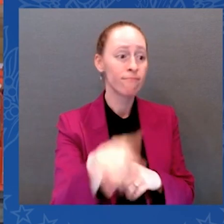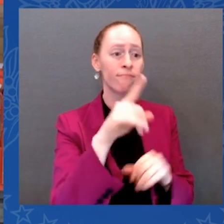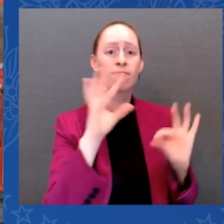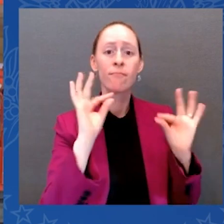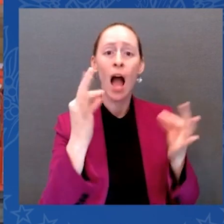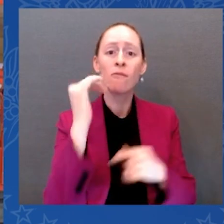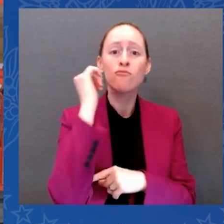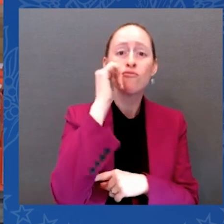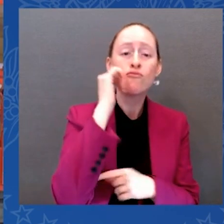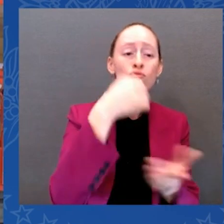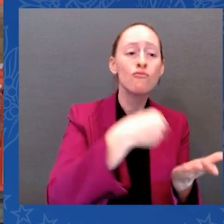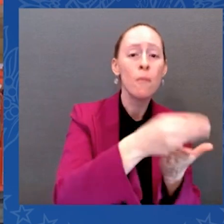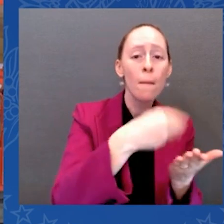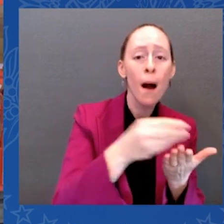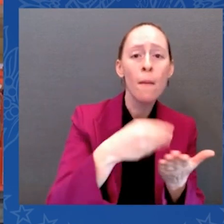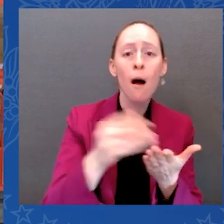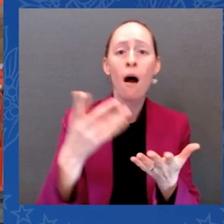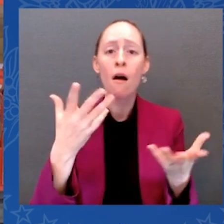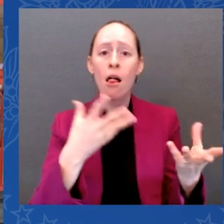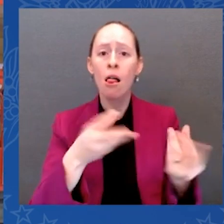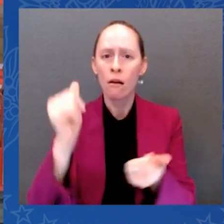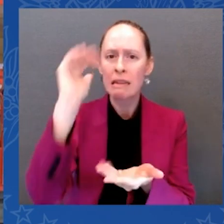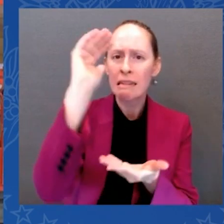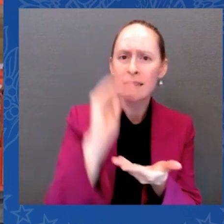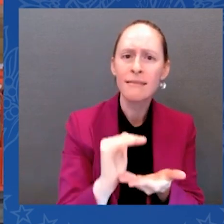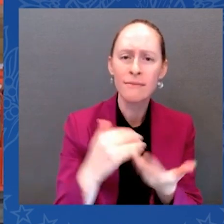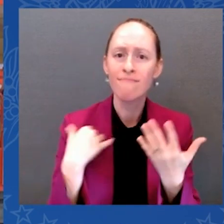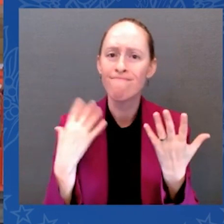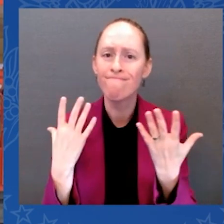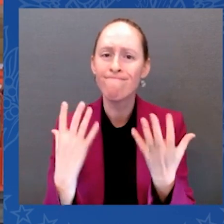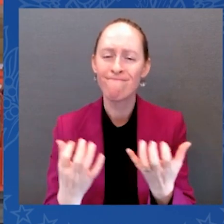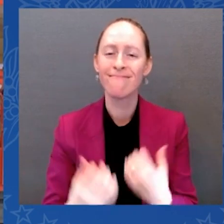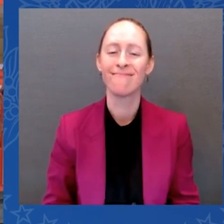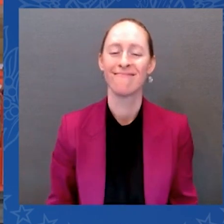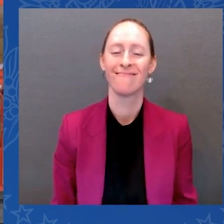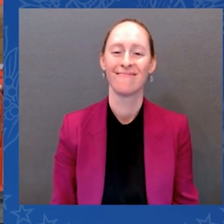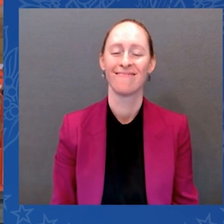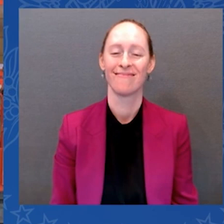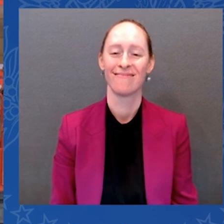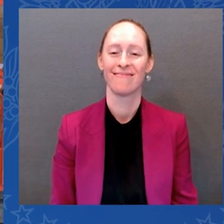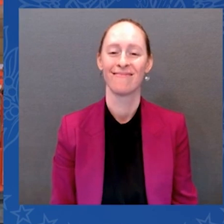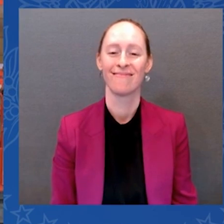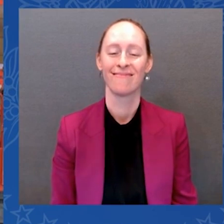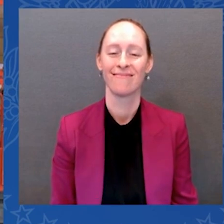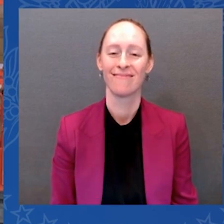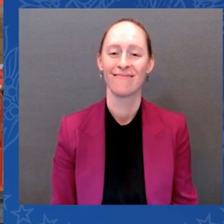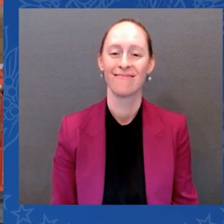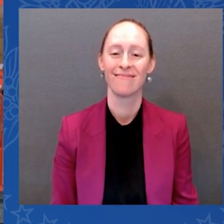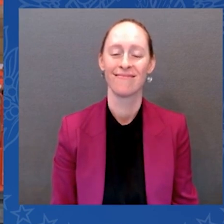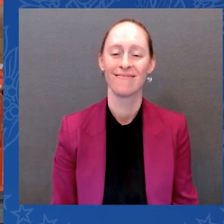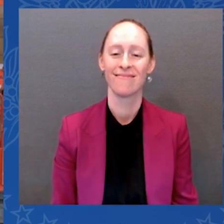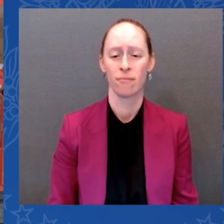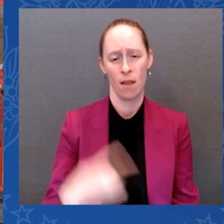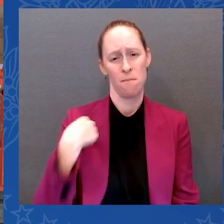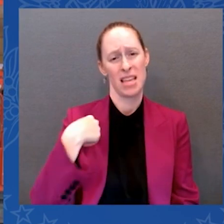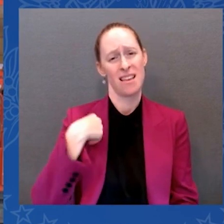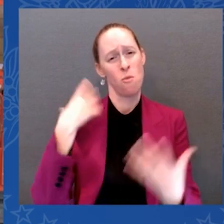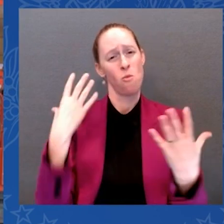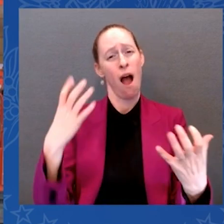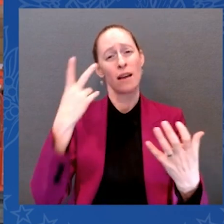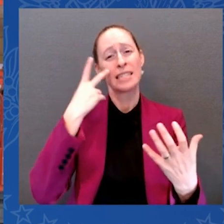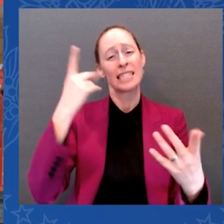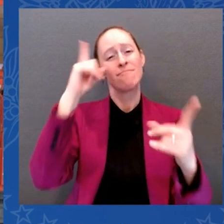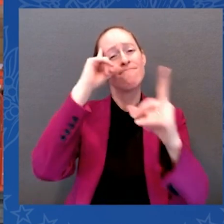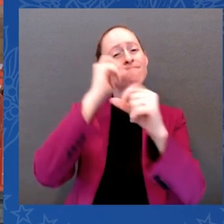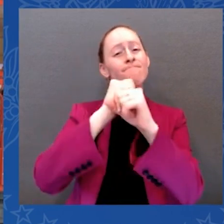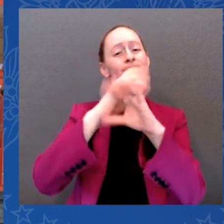not just to get us back to where we were before the pandemic. So we launched a once in a generation effort to invest in America to come